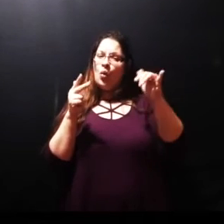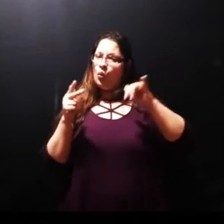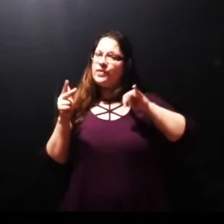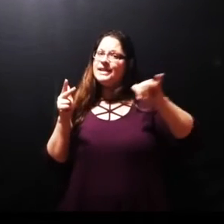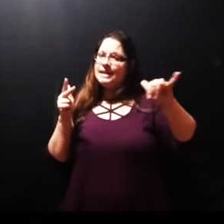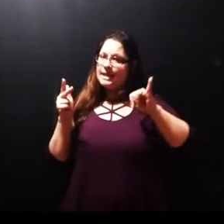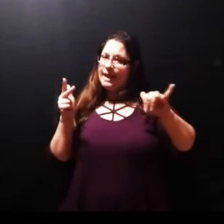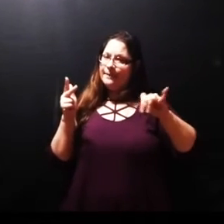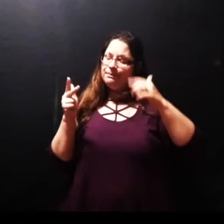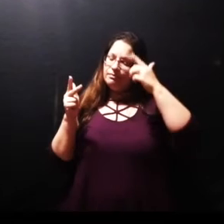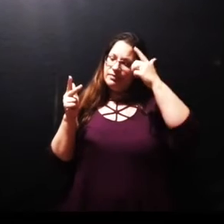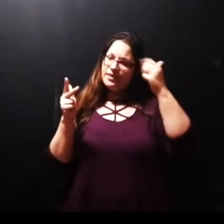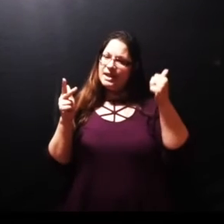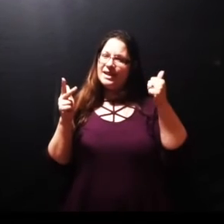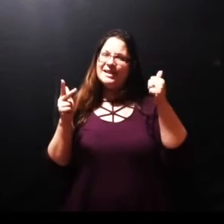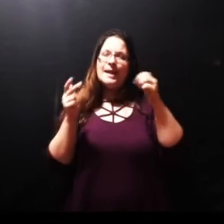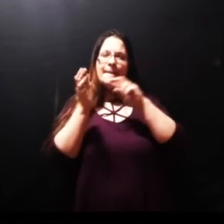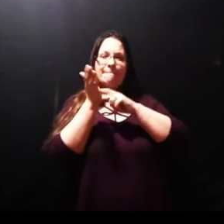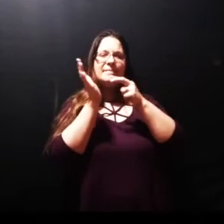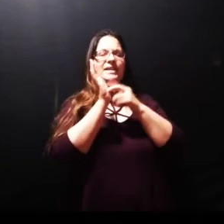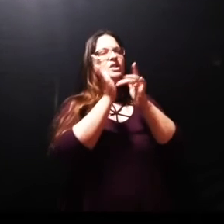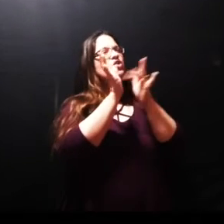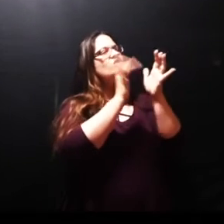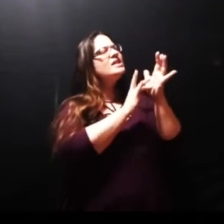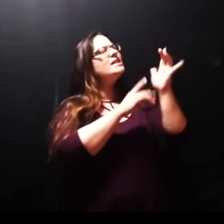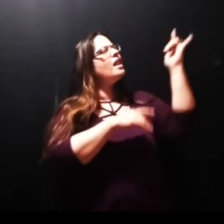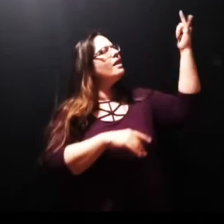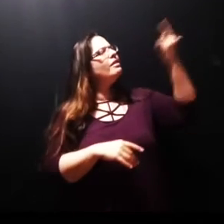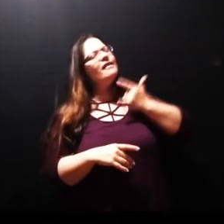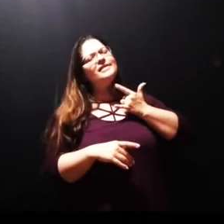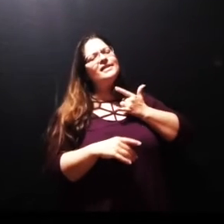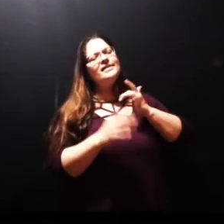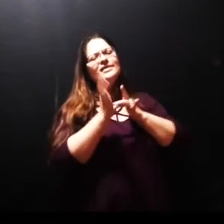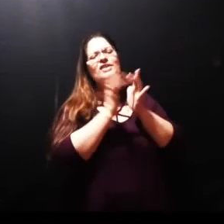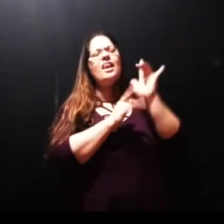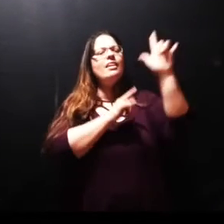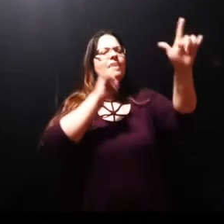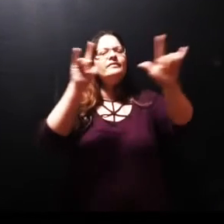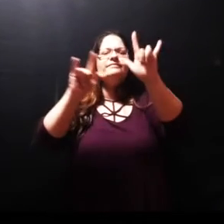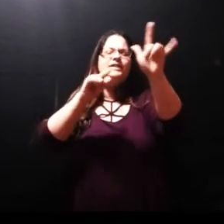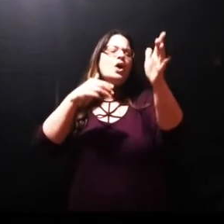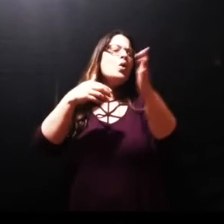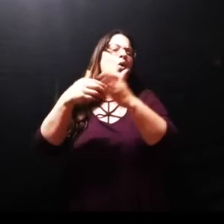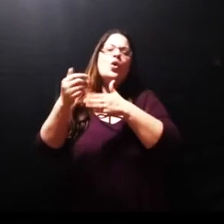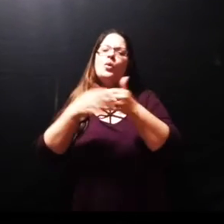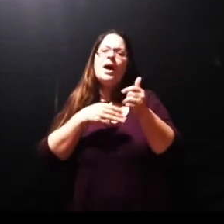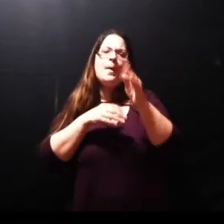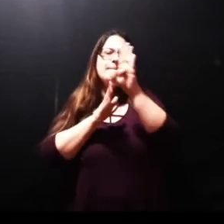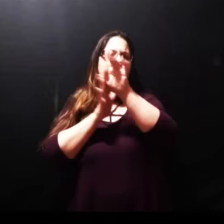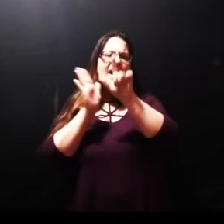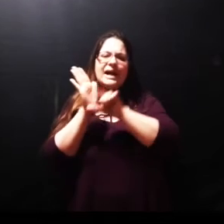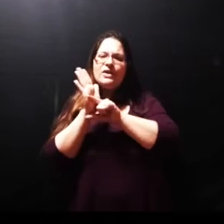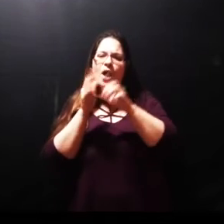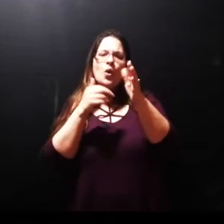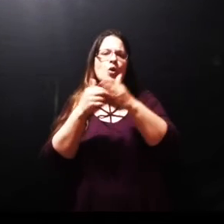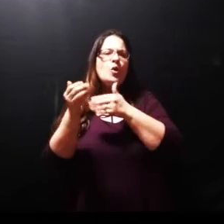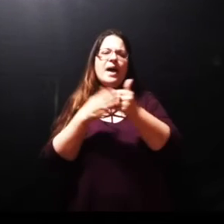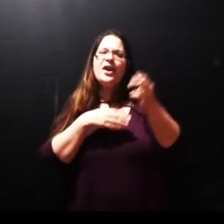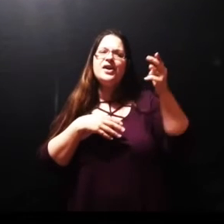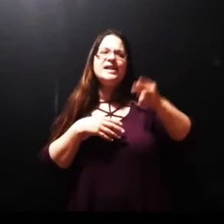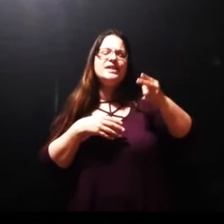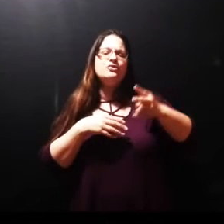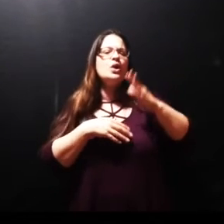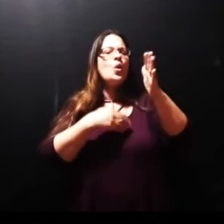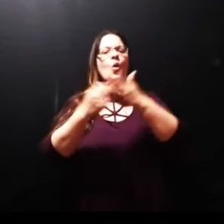are what country you're from no matter your background of sin no matter what you've done in the past no matter the baggage you carry along with you Jesus